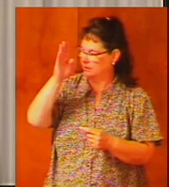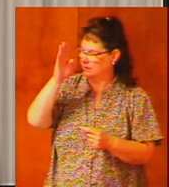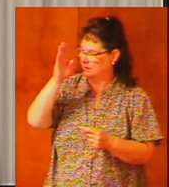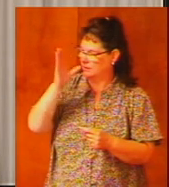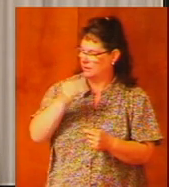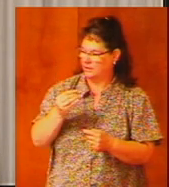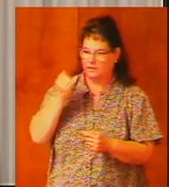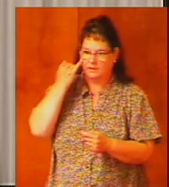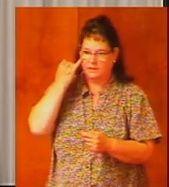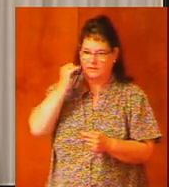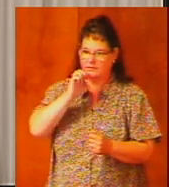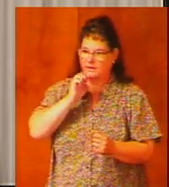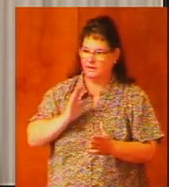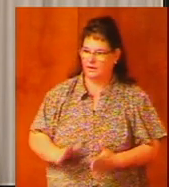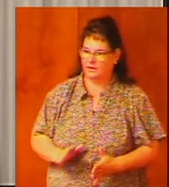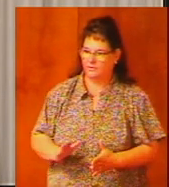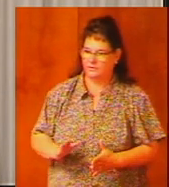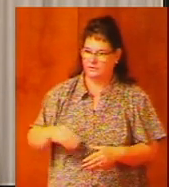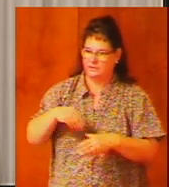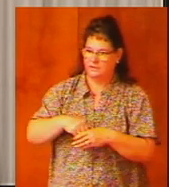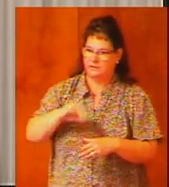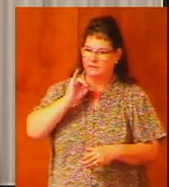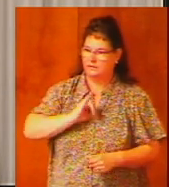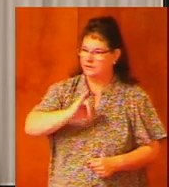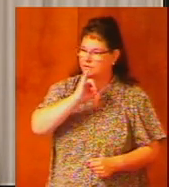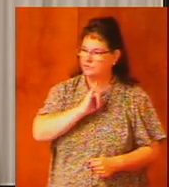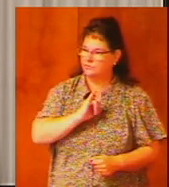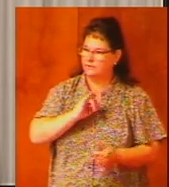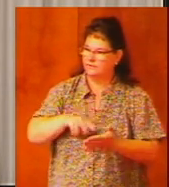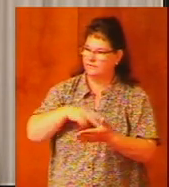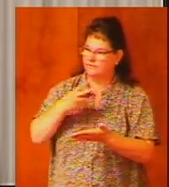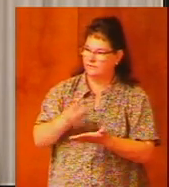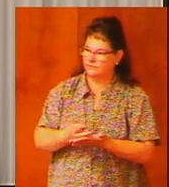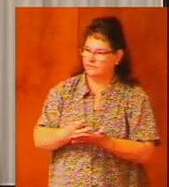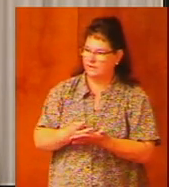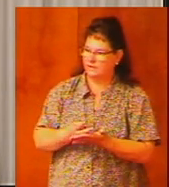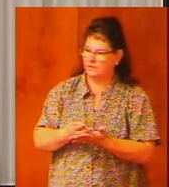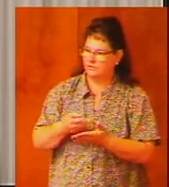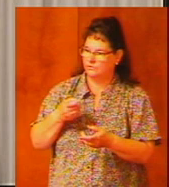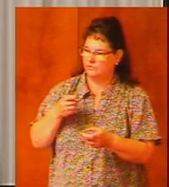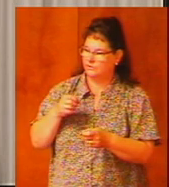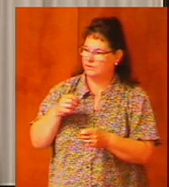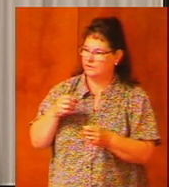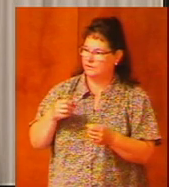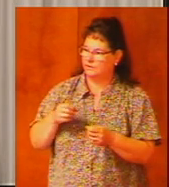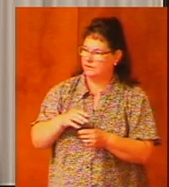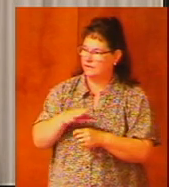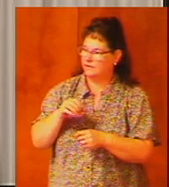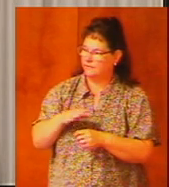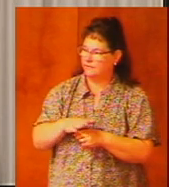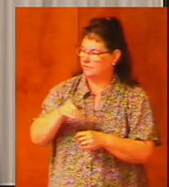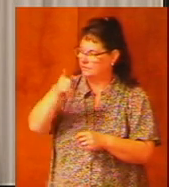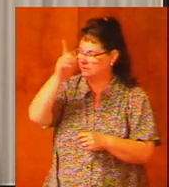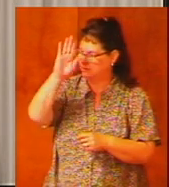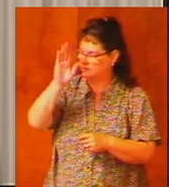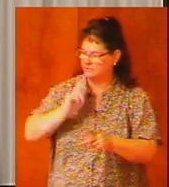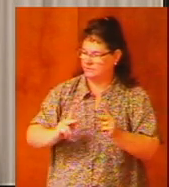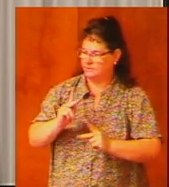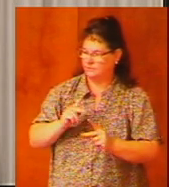and if the elders in Israel failed to influence God's people towards God